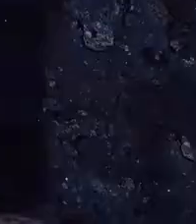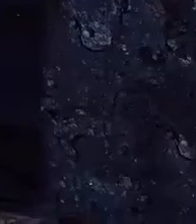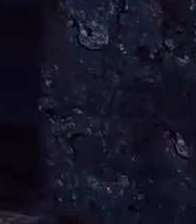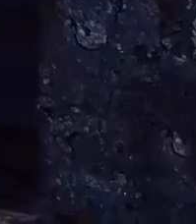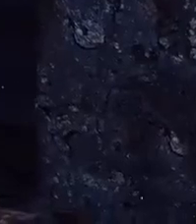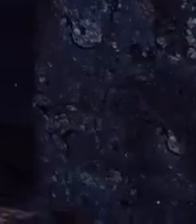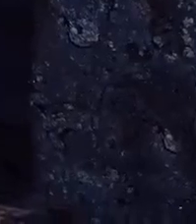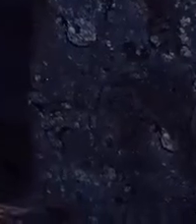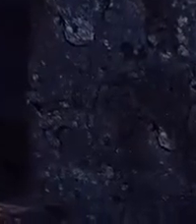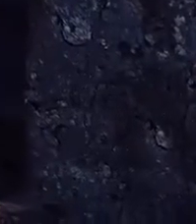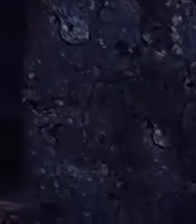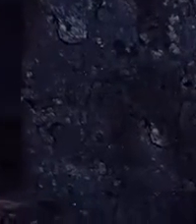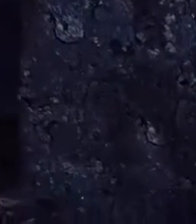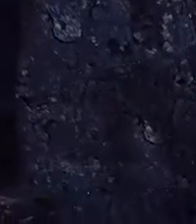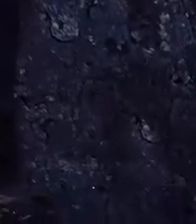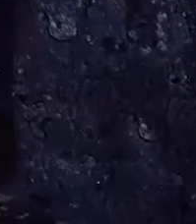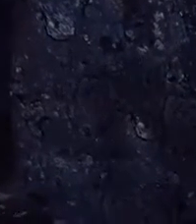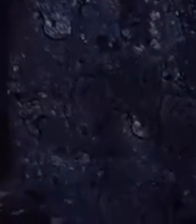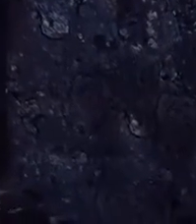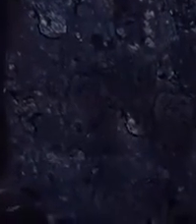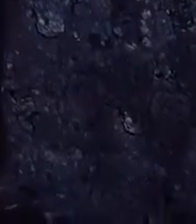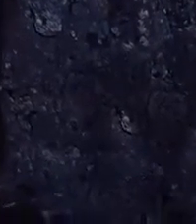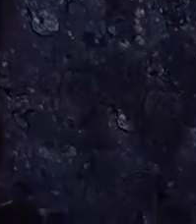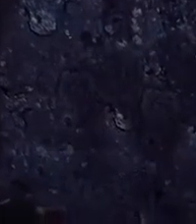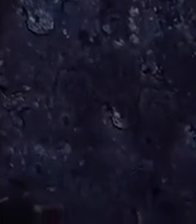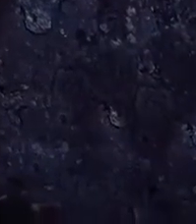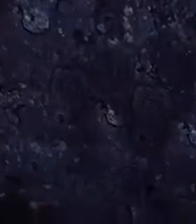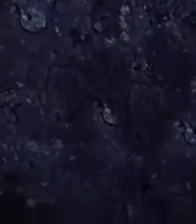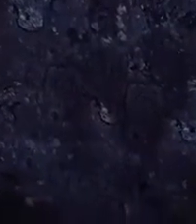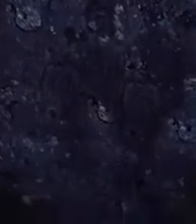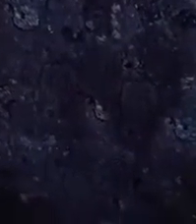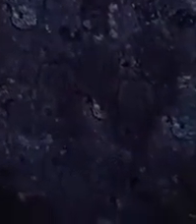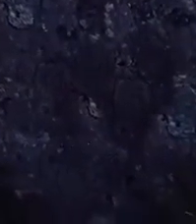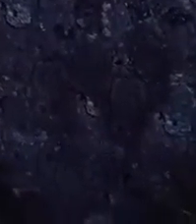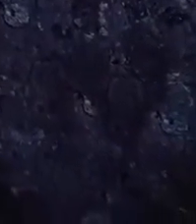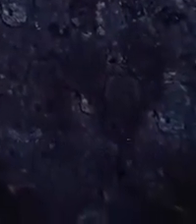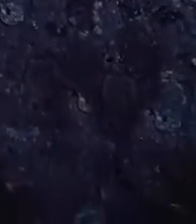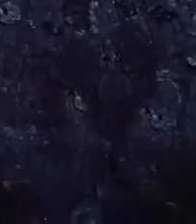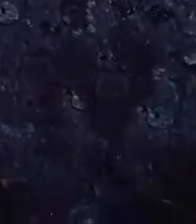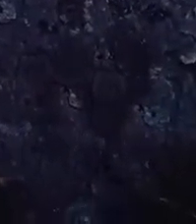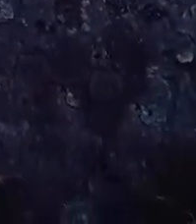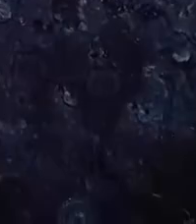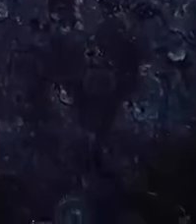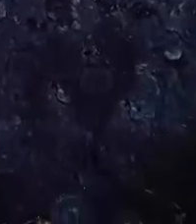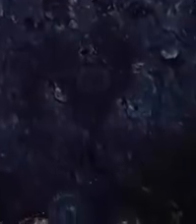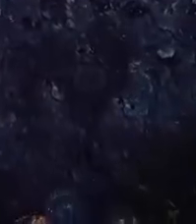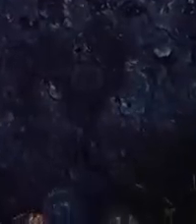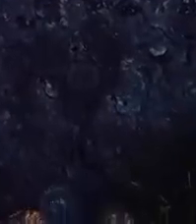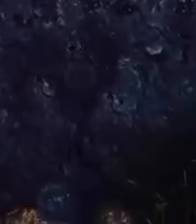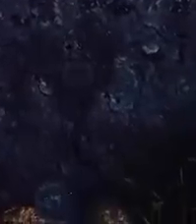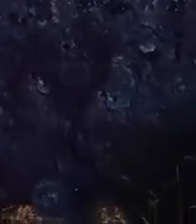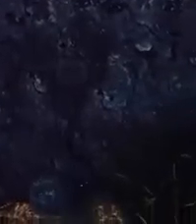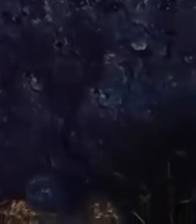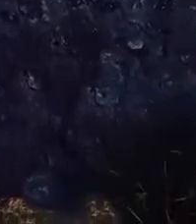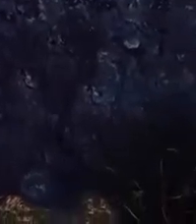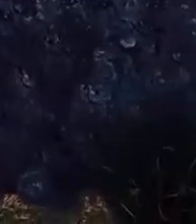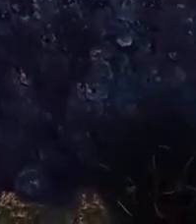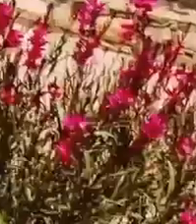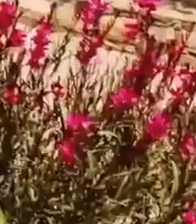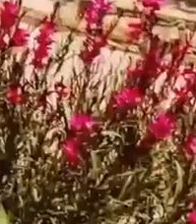But rose again To bring life to sinful